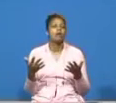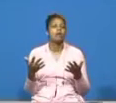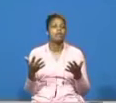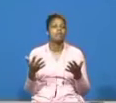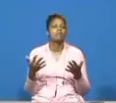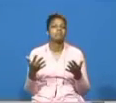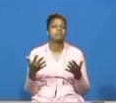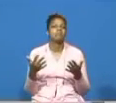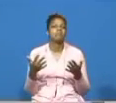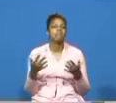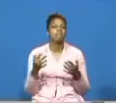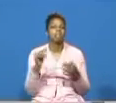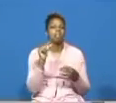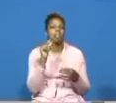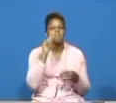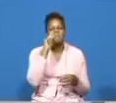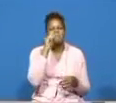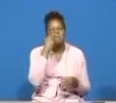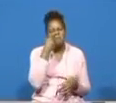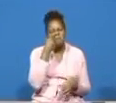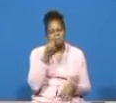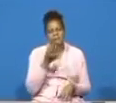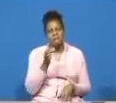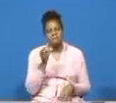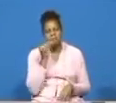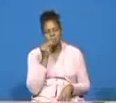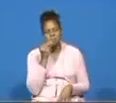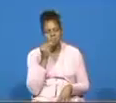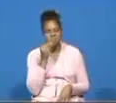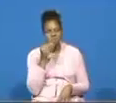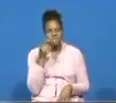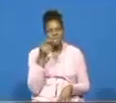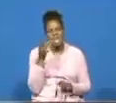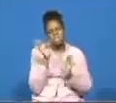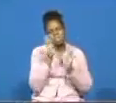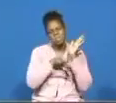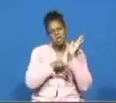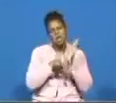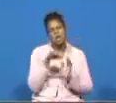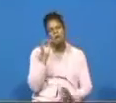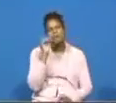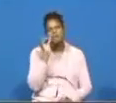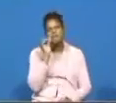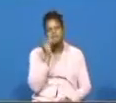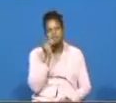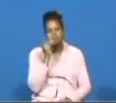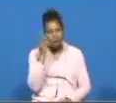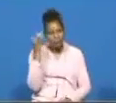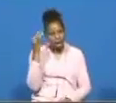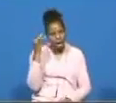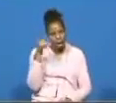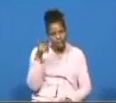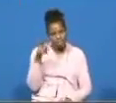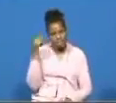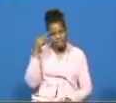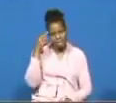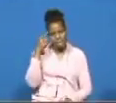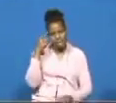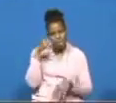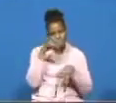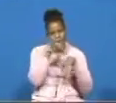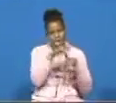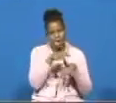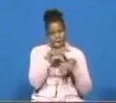esteem that means this is bread it's like a cheap bread you know what because their minds were on the